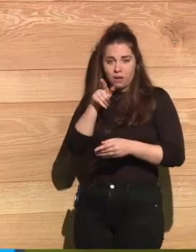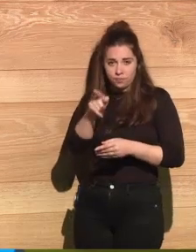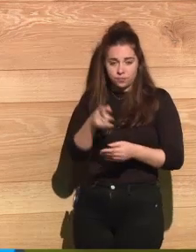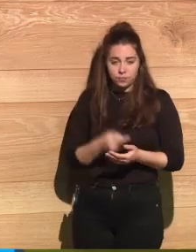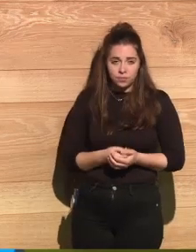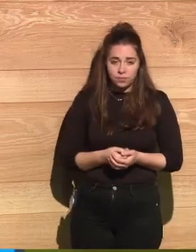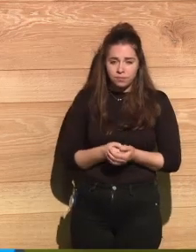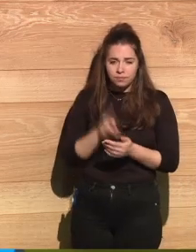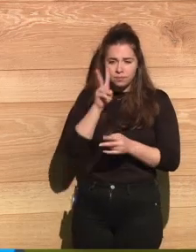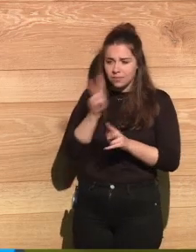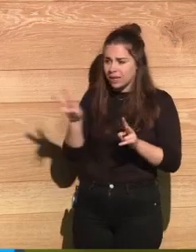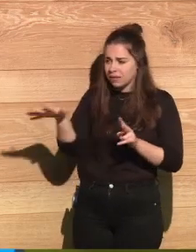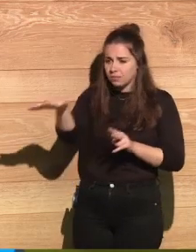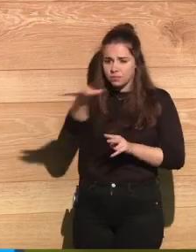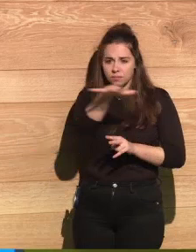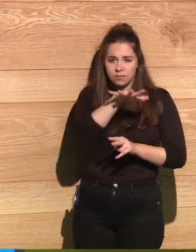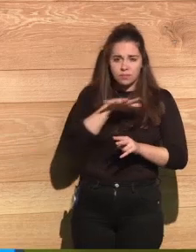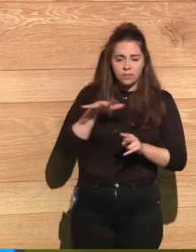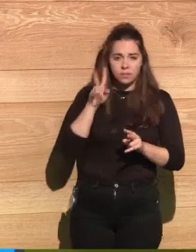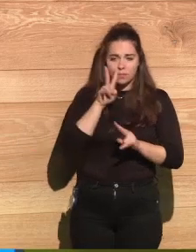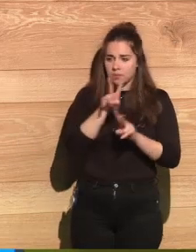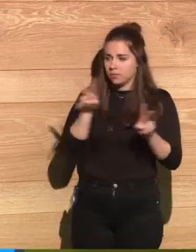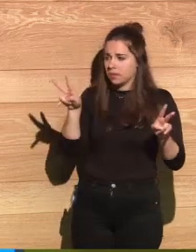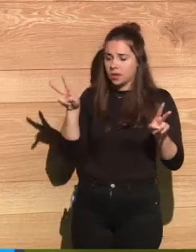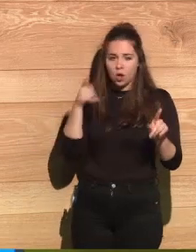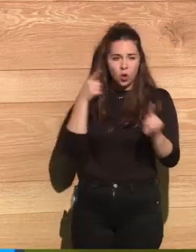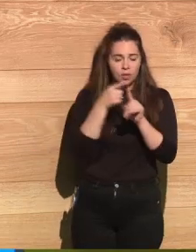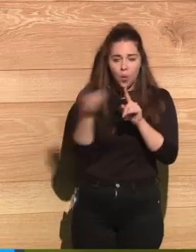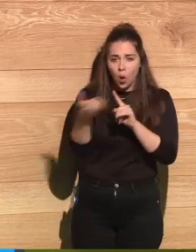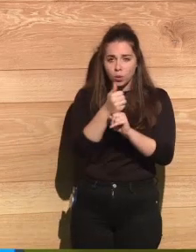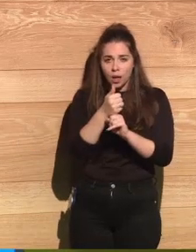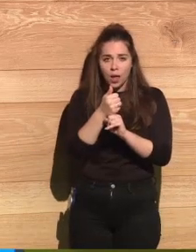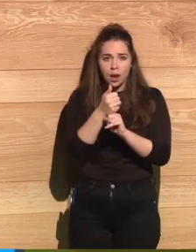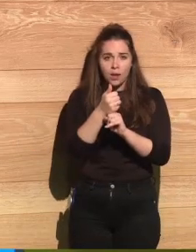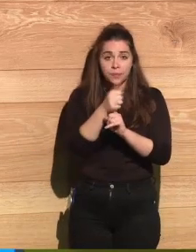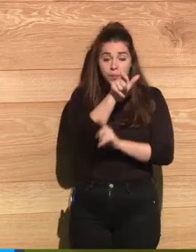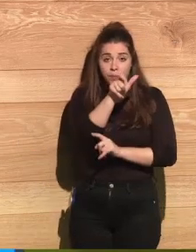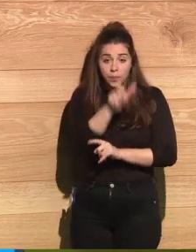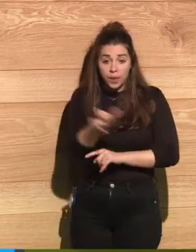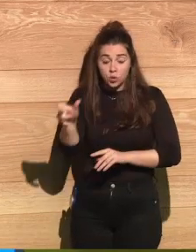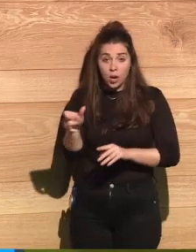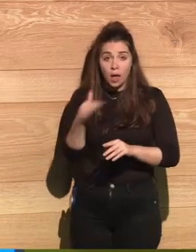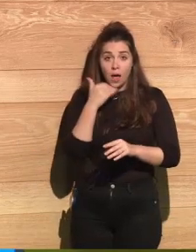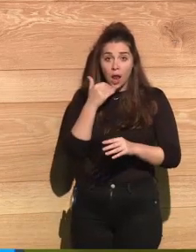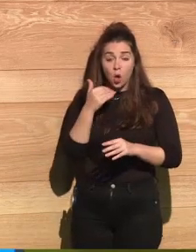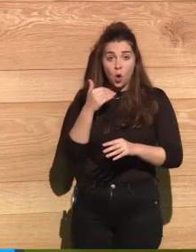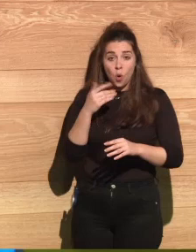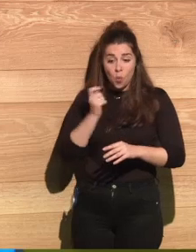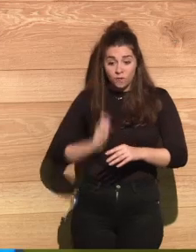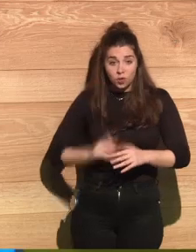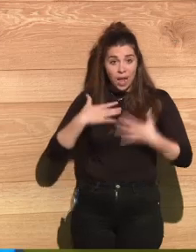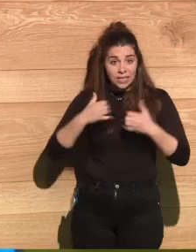healthcare professionals like doctors and nurses. But I couldn't see one